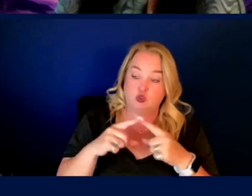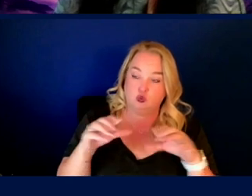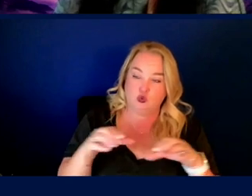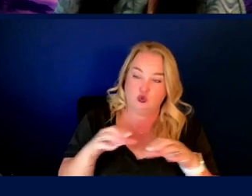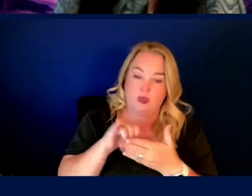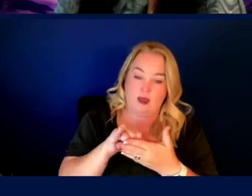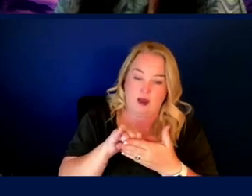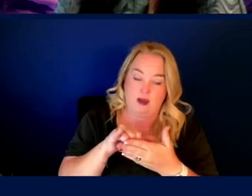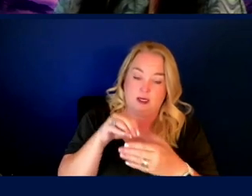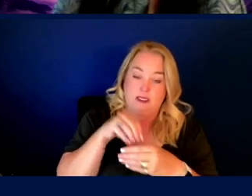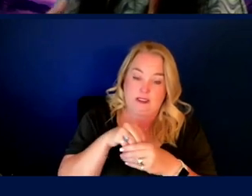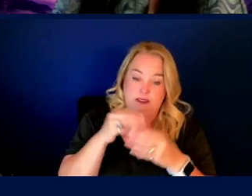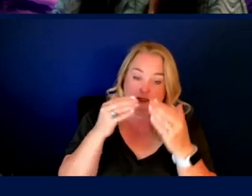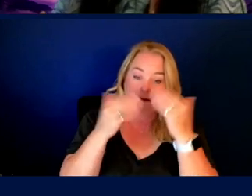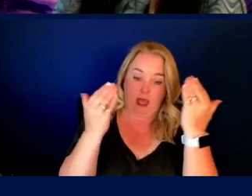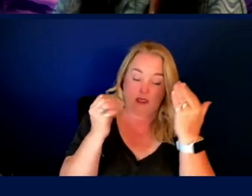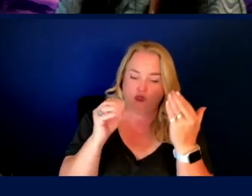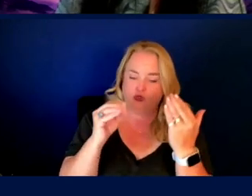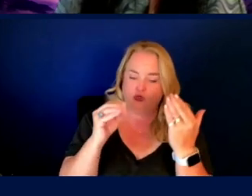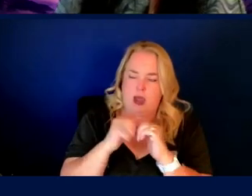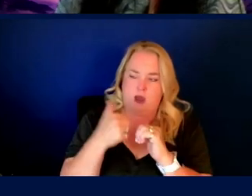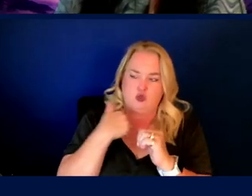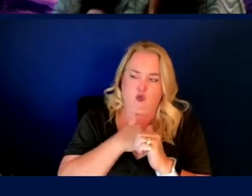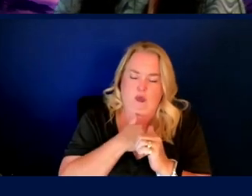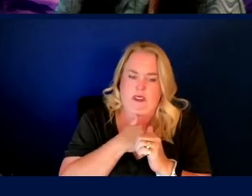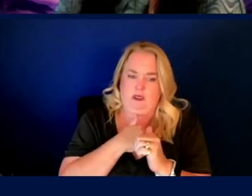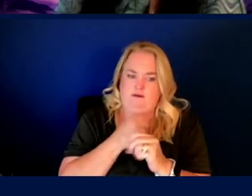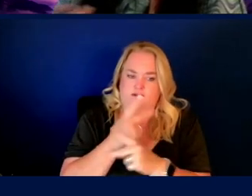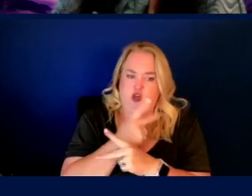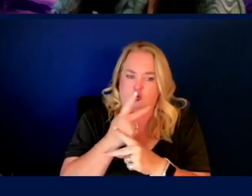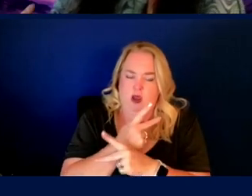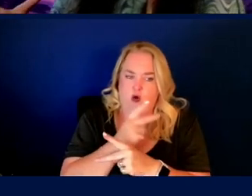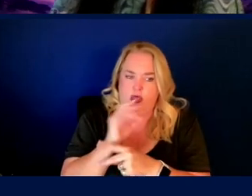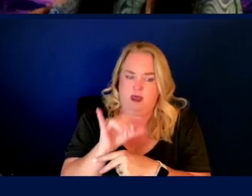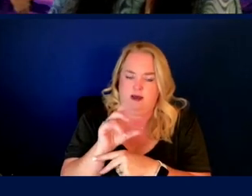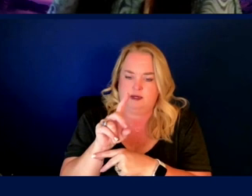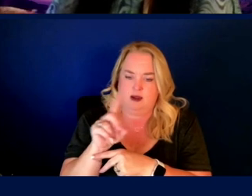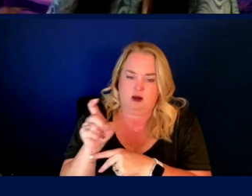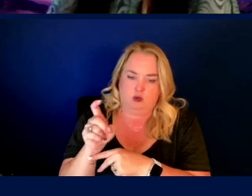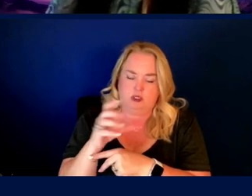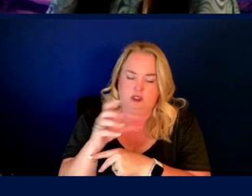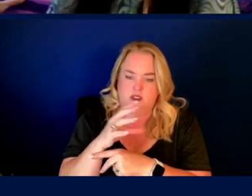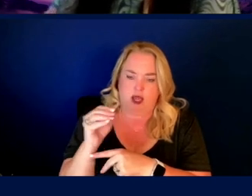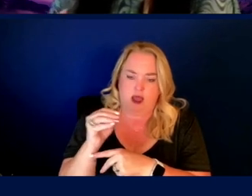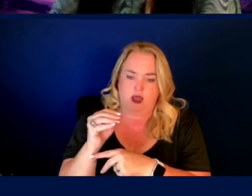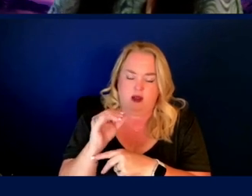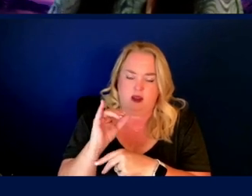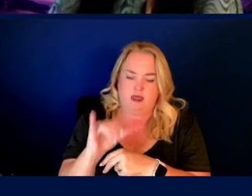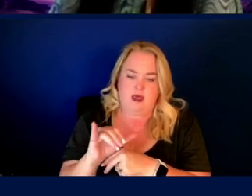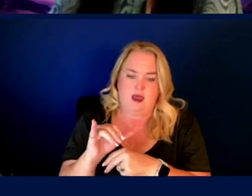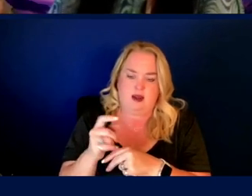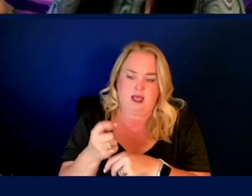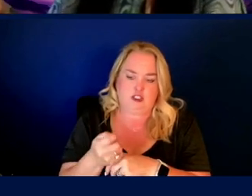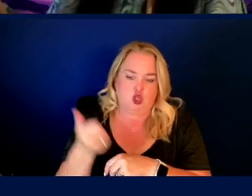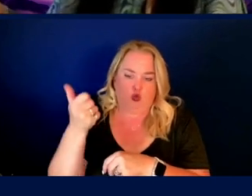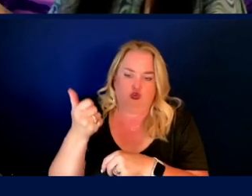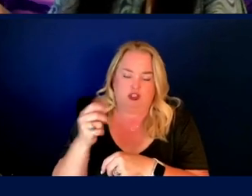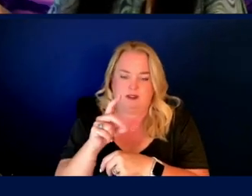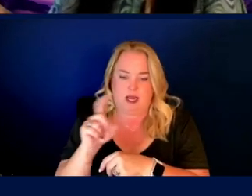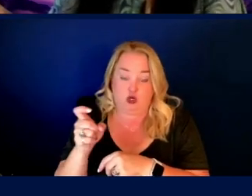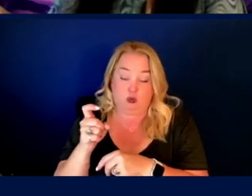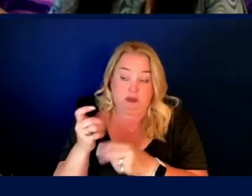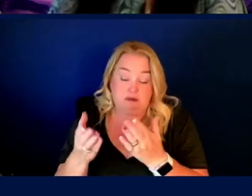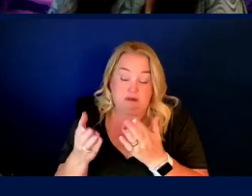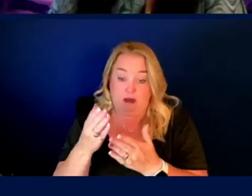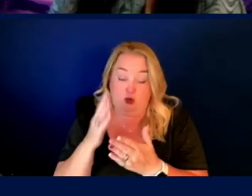that, uh, in space. So how do we navigate those, uh, those differential diagnoses and those process of exclusion diagnoses that can take years or